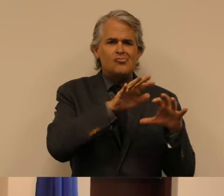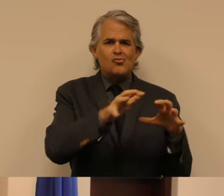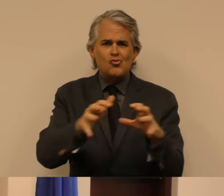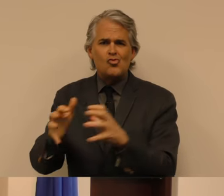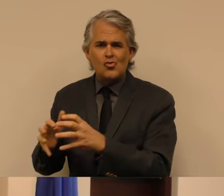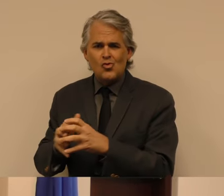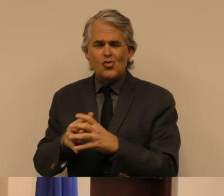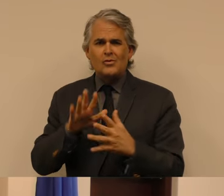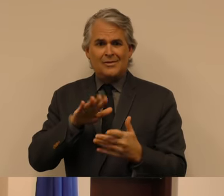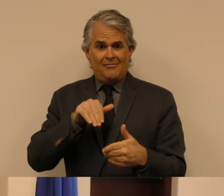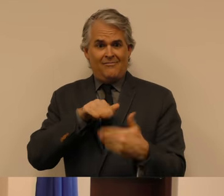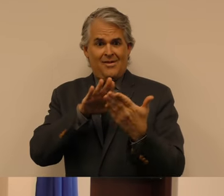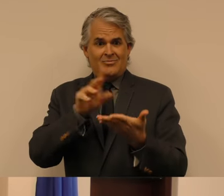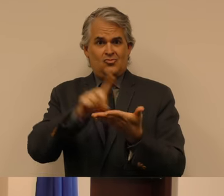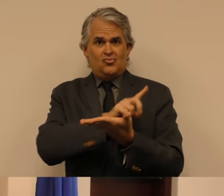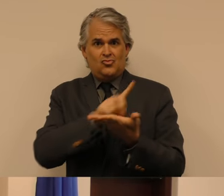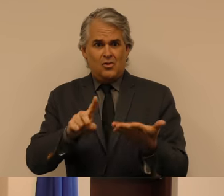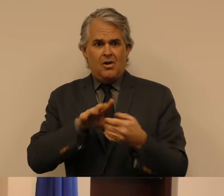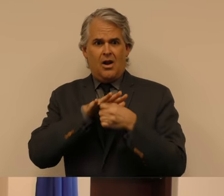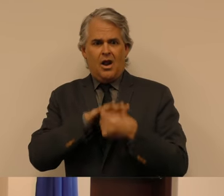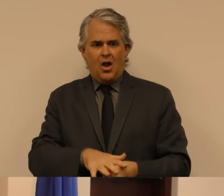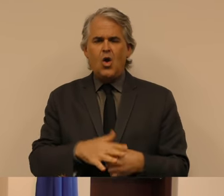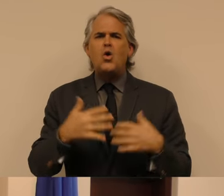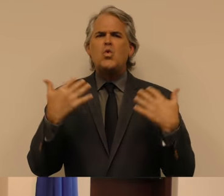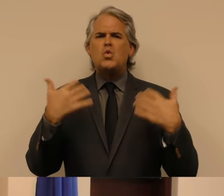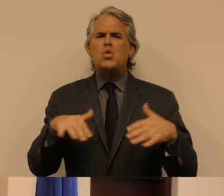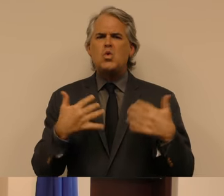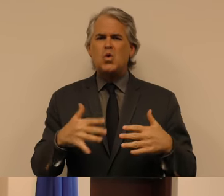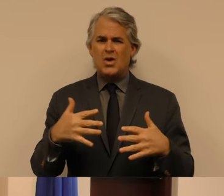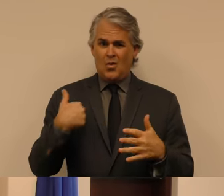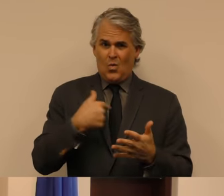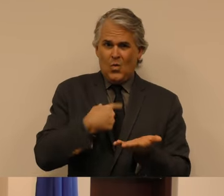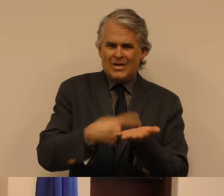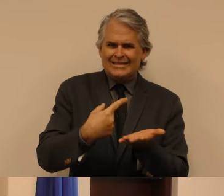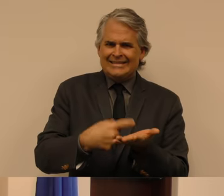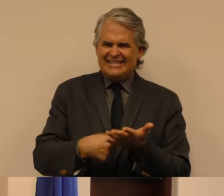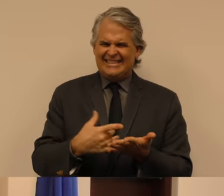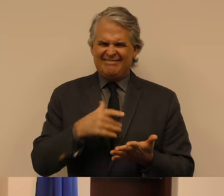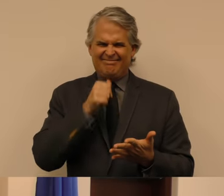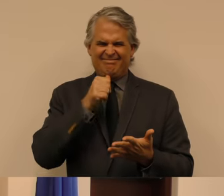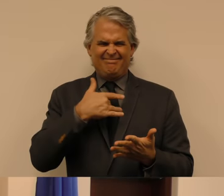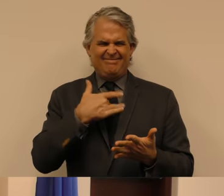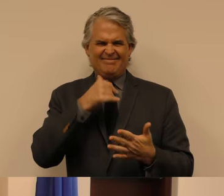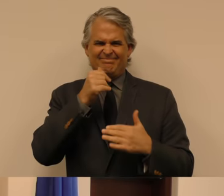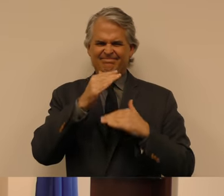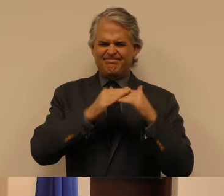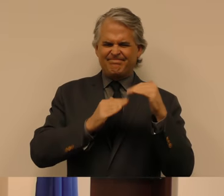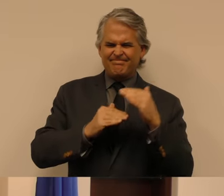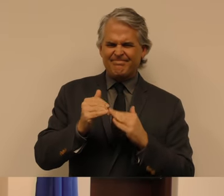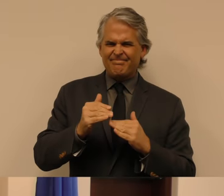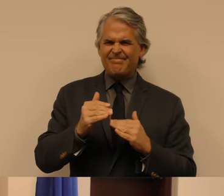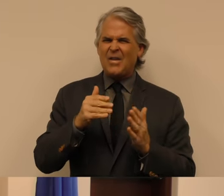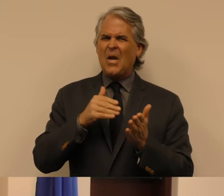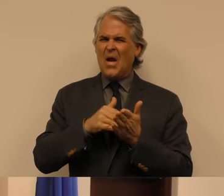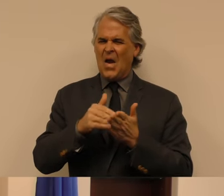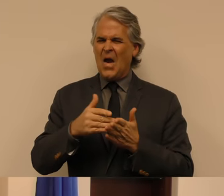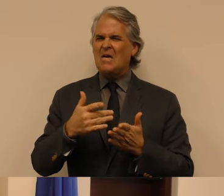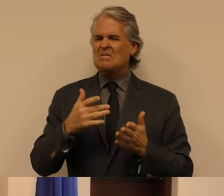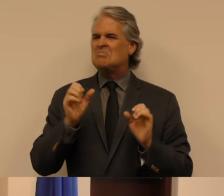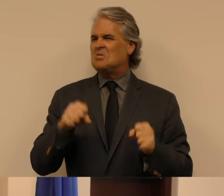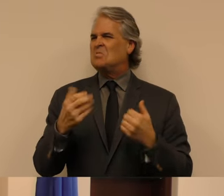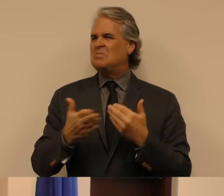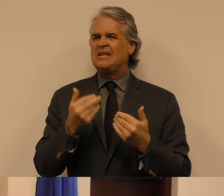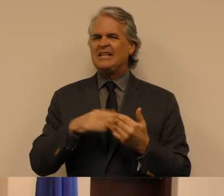to discuss. They can make us all uncomfortable. It would be easier to just tuck them away, as so often has been done throughout history.